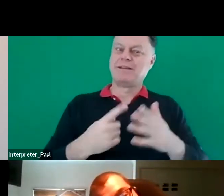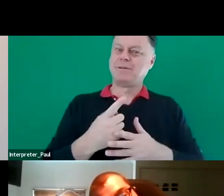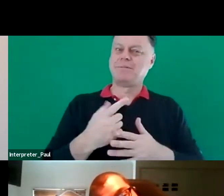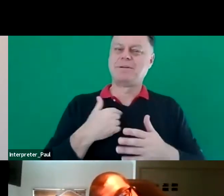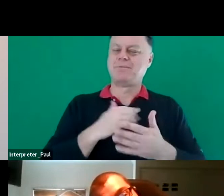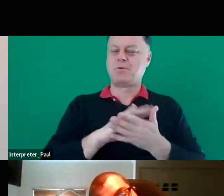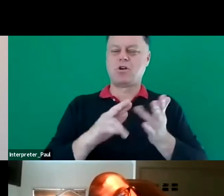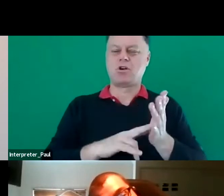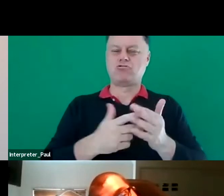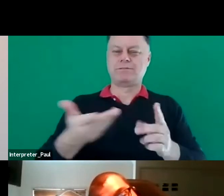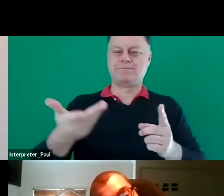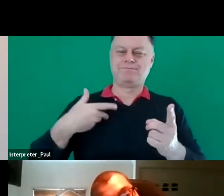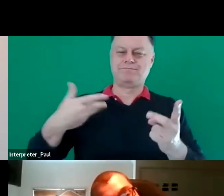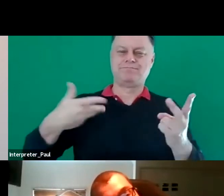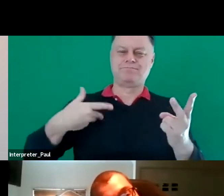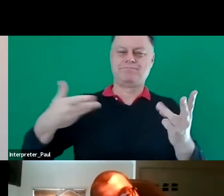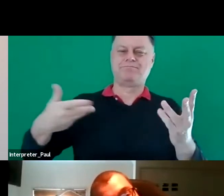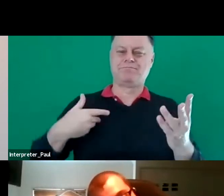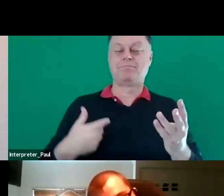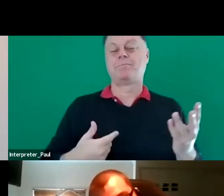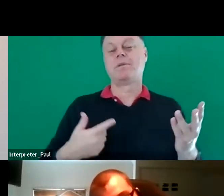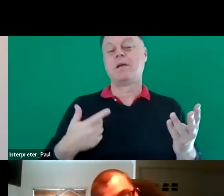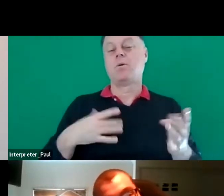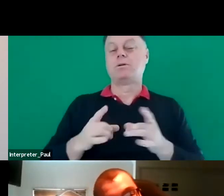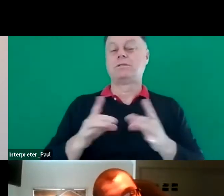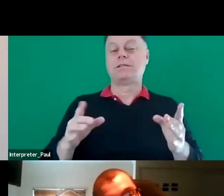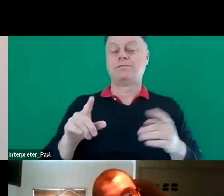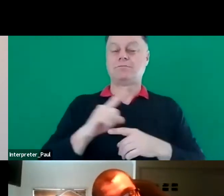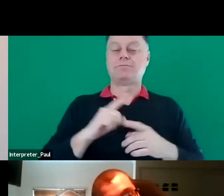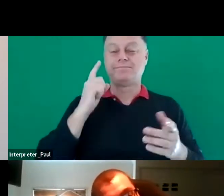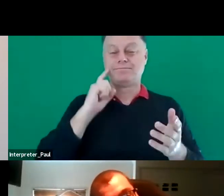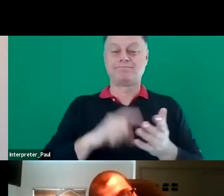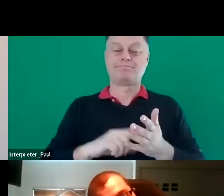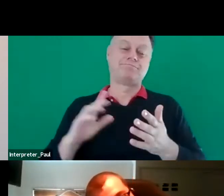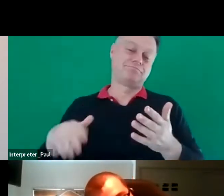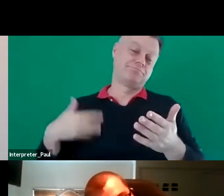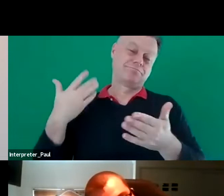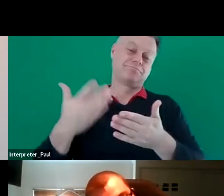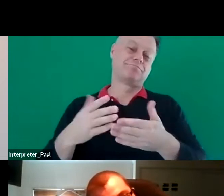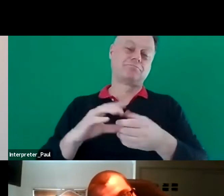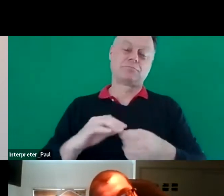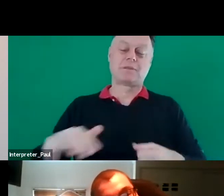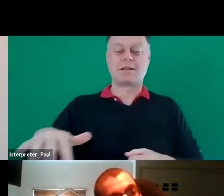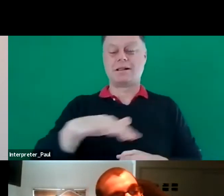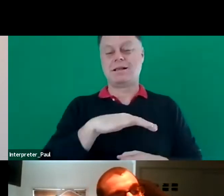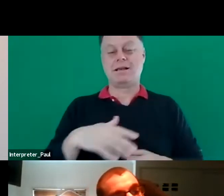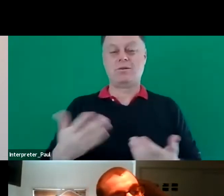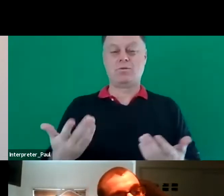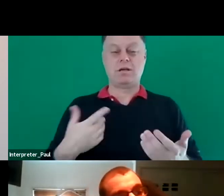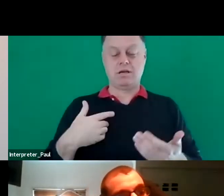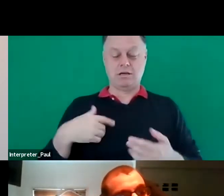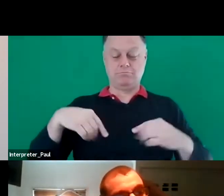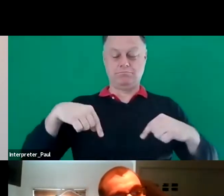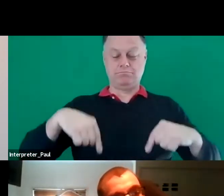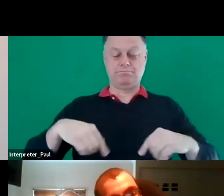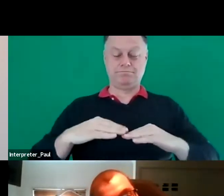I'd like to begin this session of the conference by acknowledging the traditional owners of the lands from which I'm speaking to